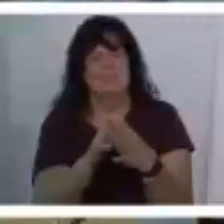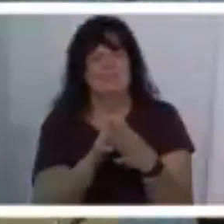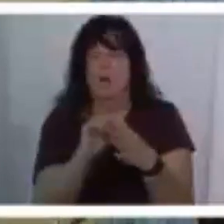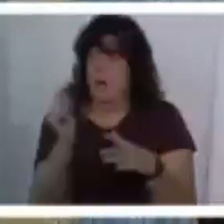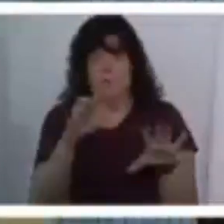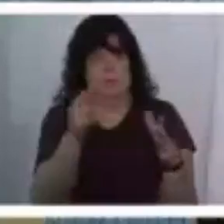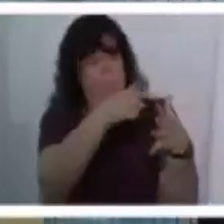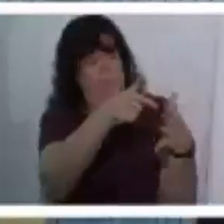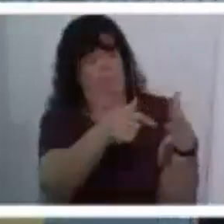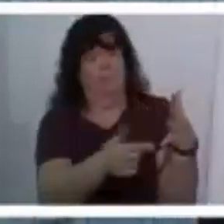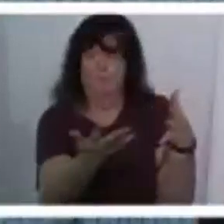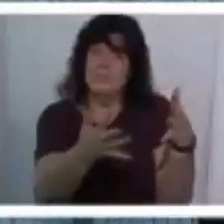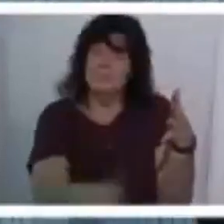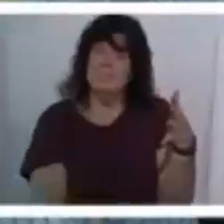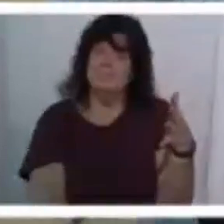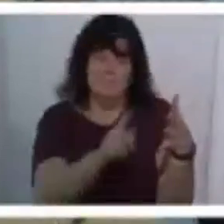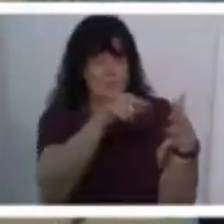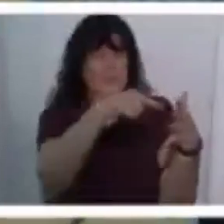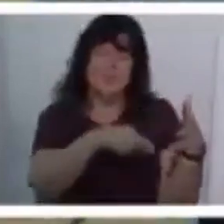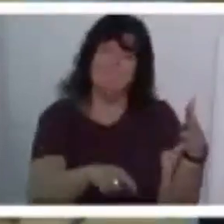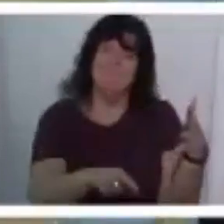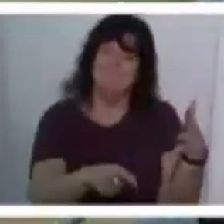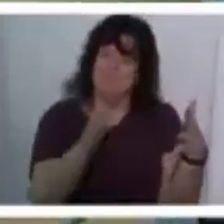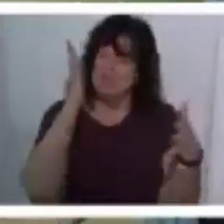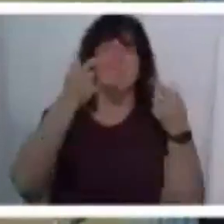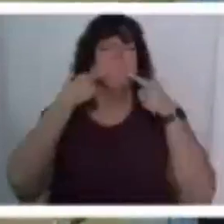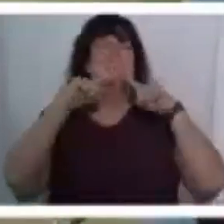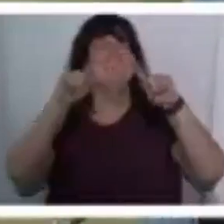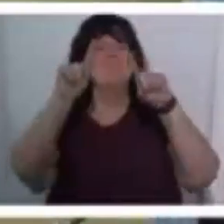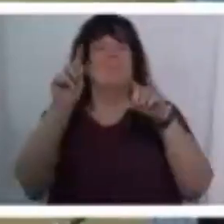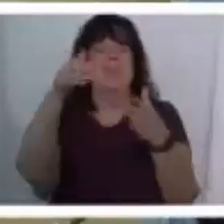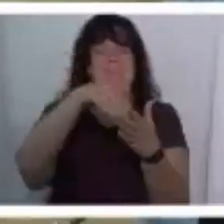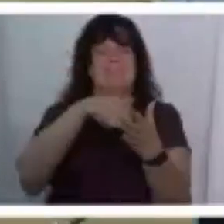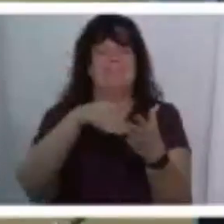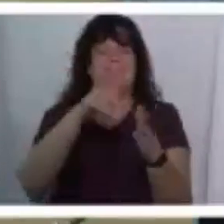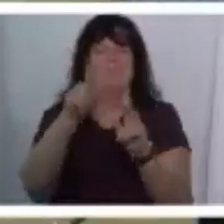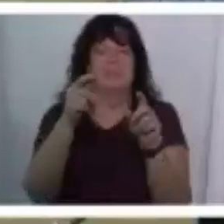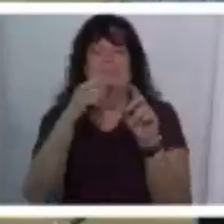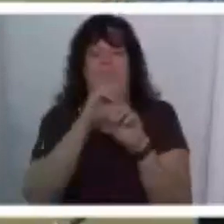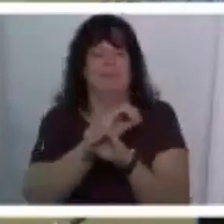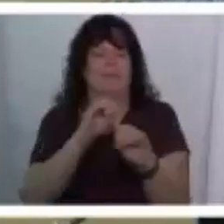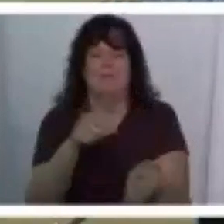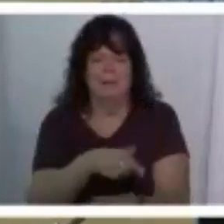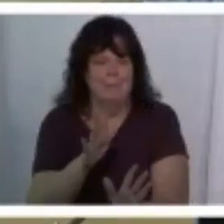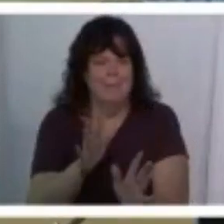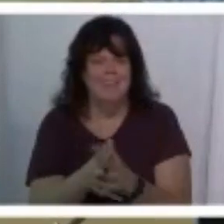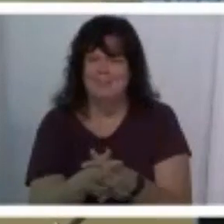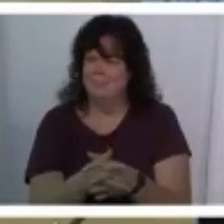do is this this and this check those boxes and you'll be at a thousand in no time um